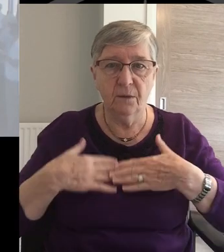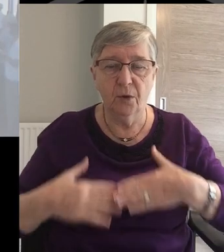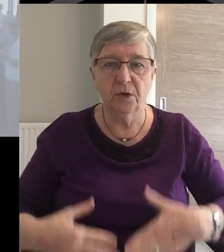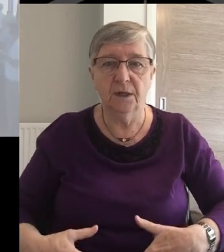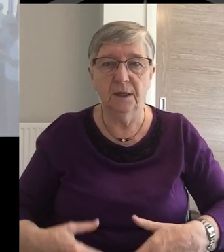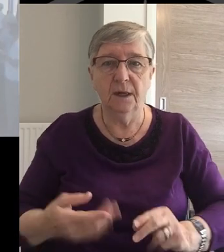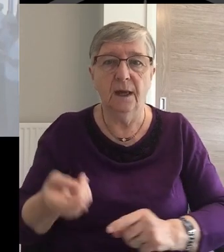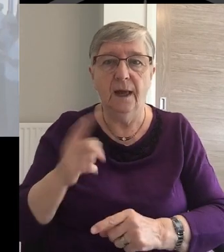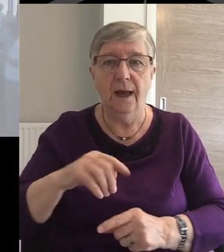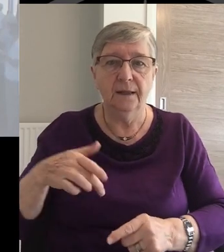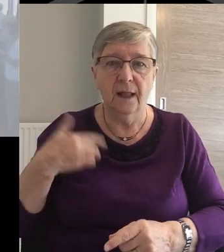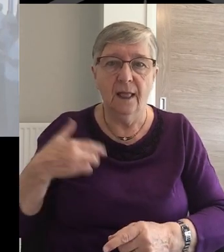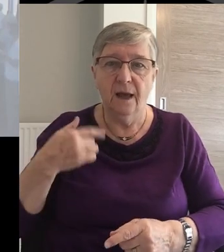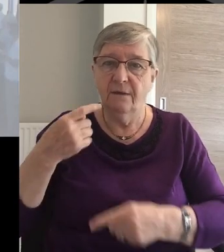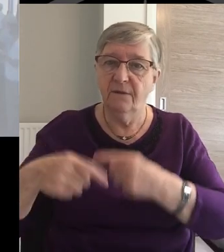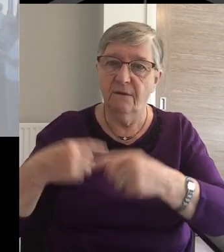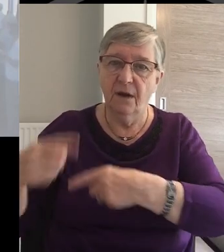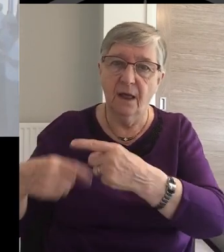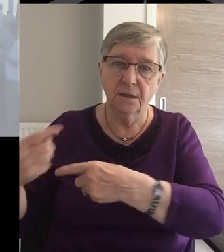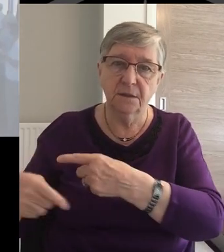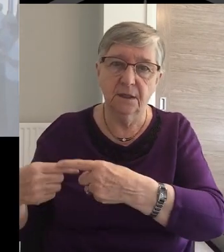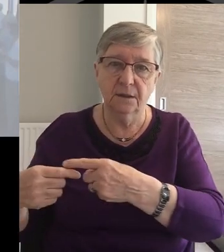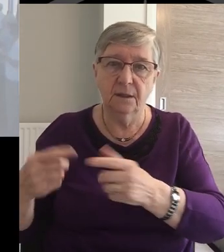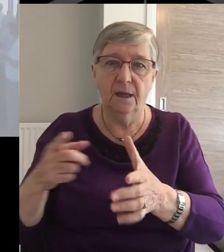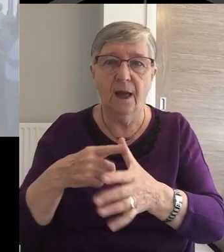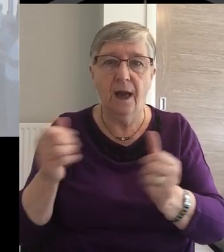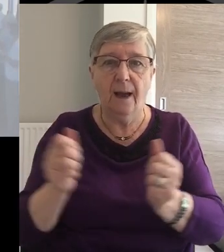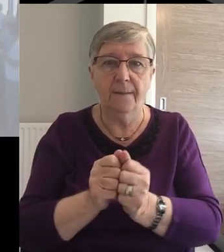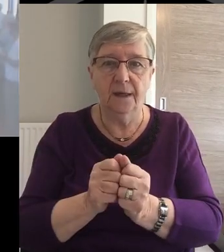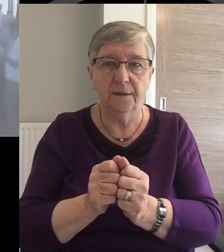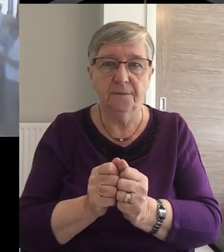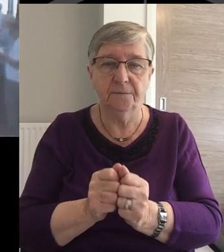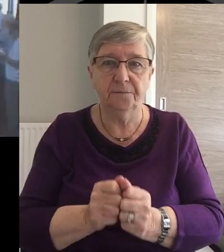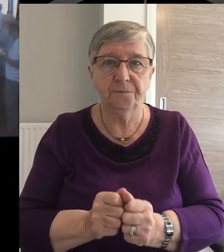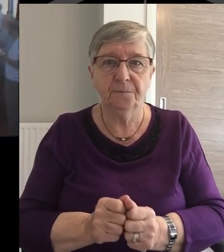of the body And the life everlasting Amen